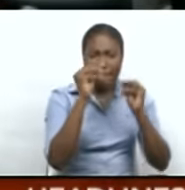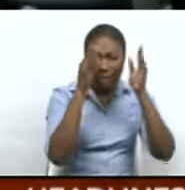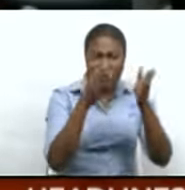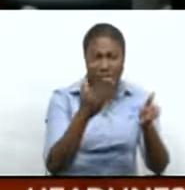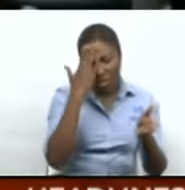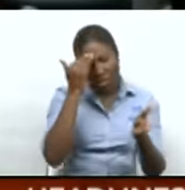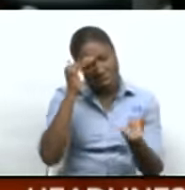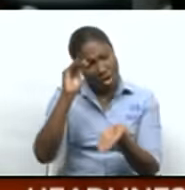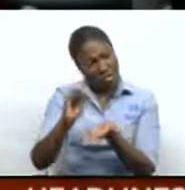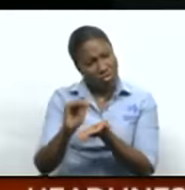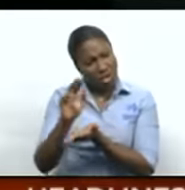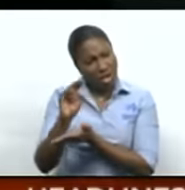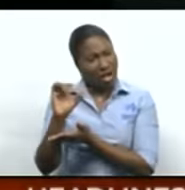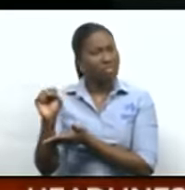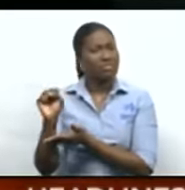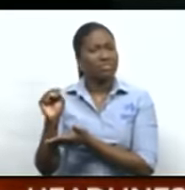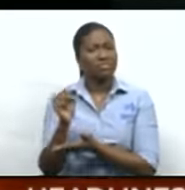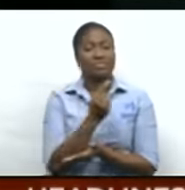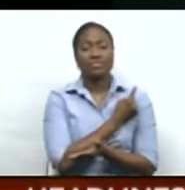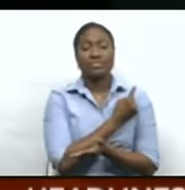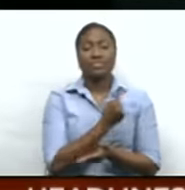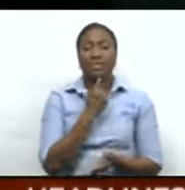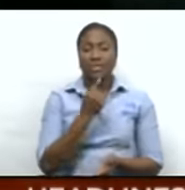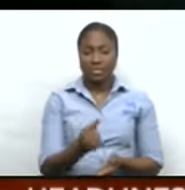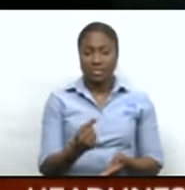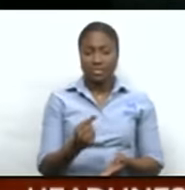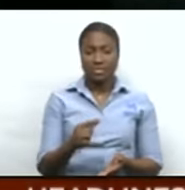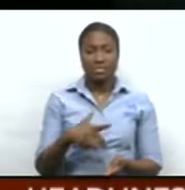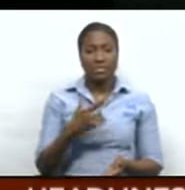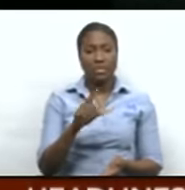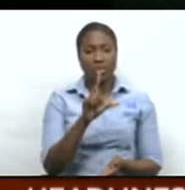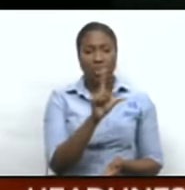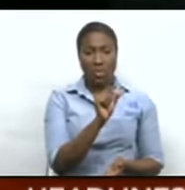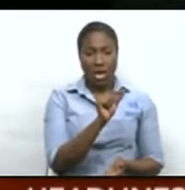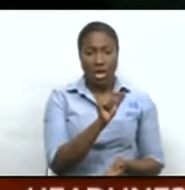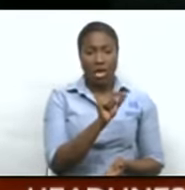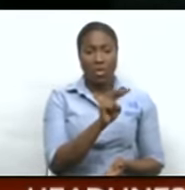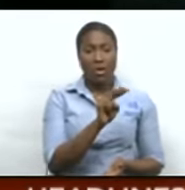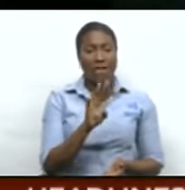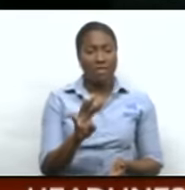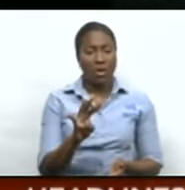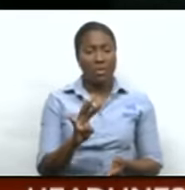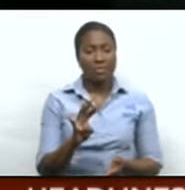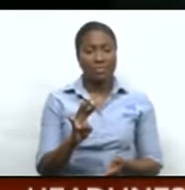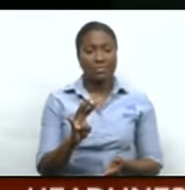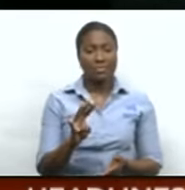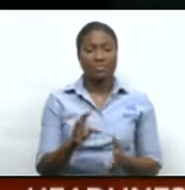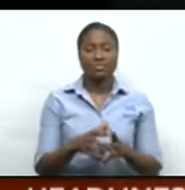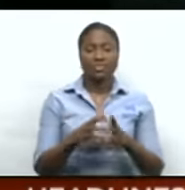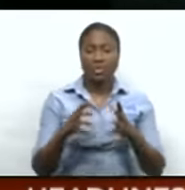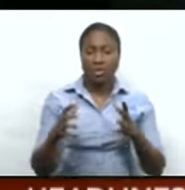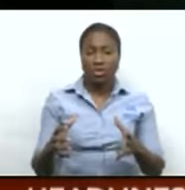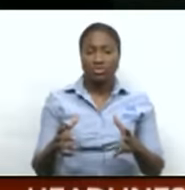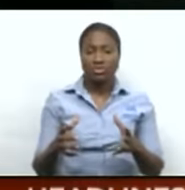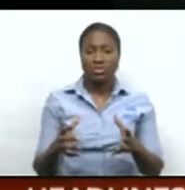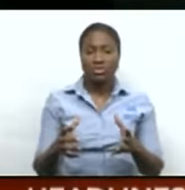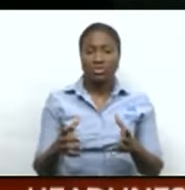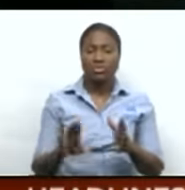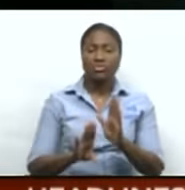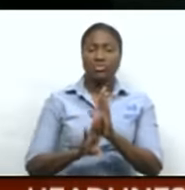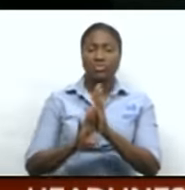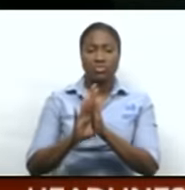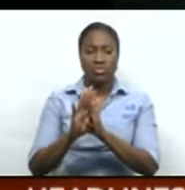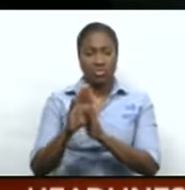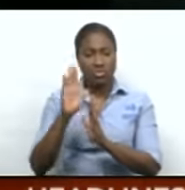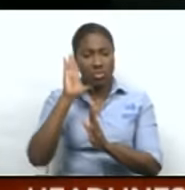explanation. It is believed that in 2024, a lot of strides and progress will be